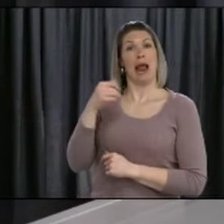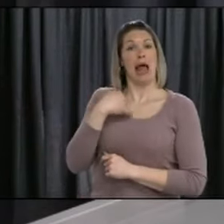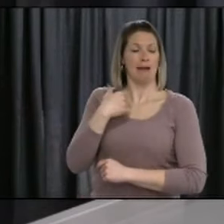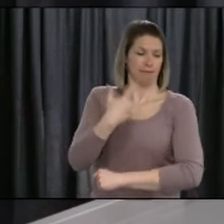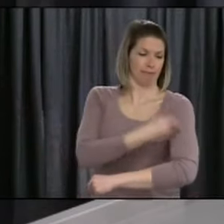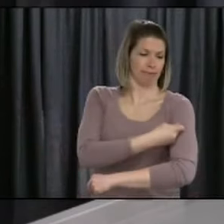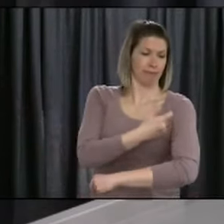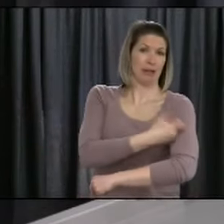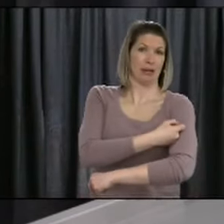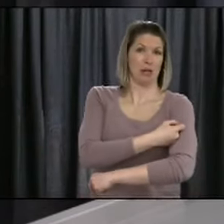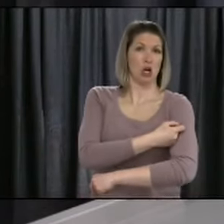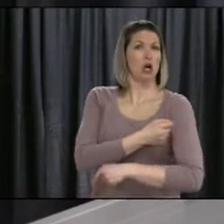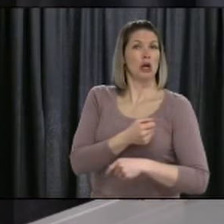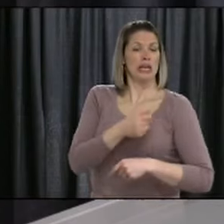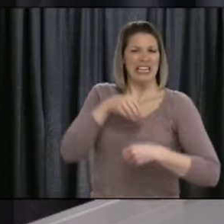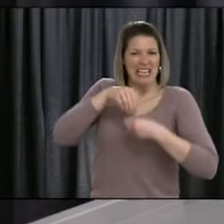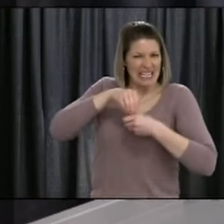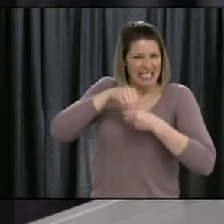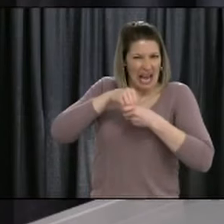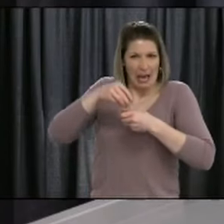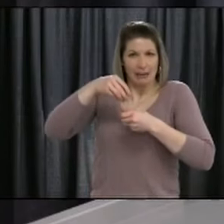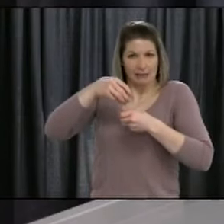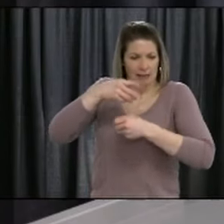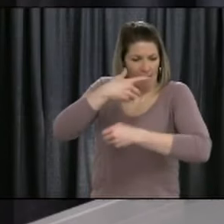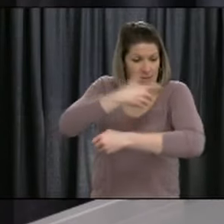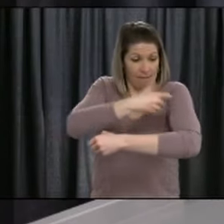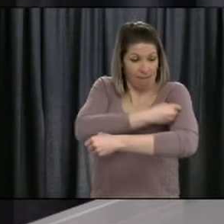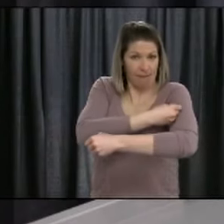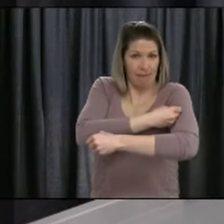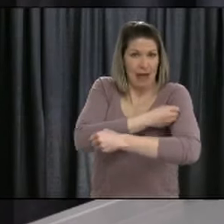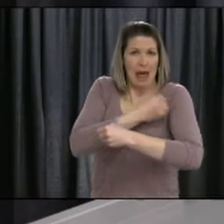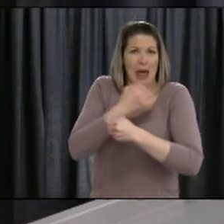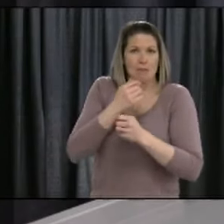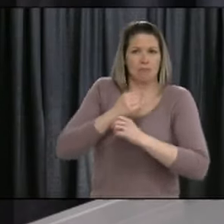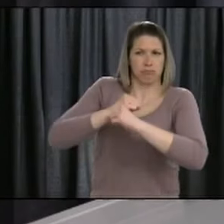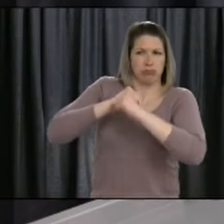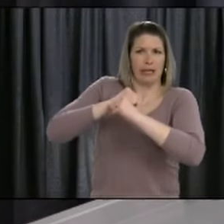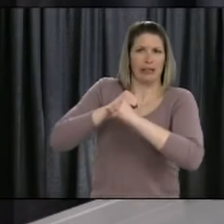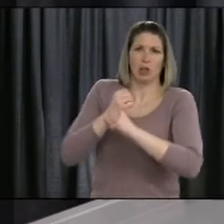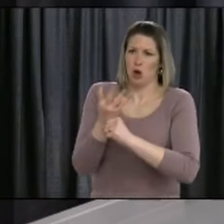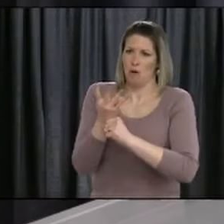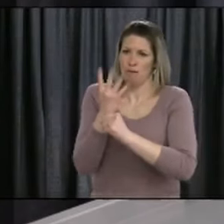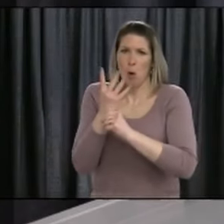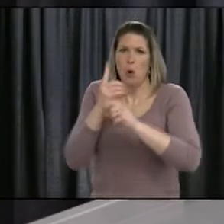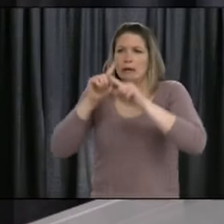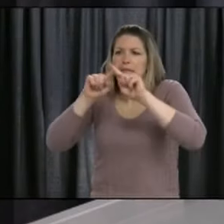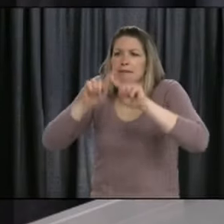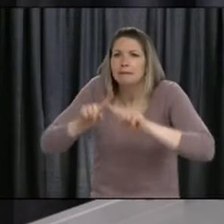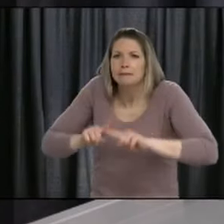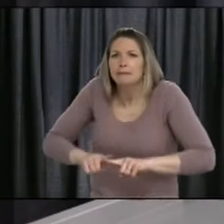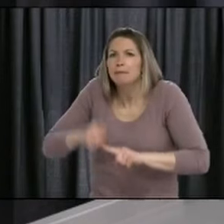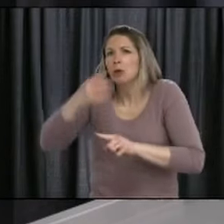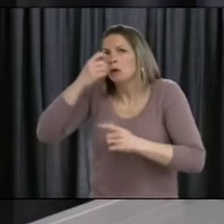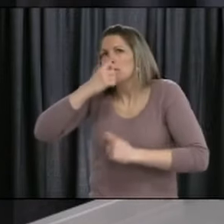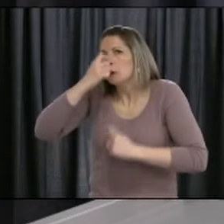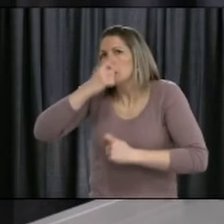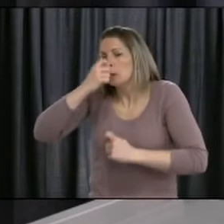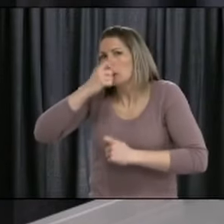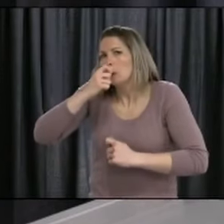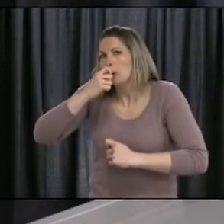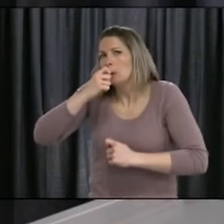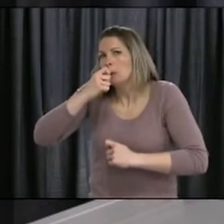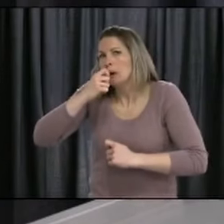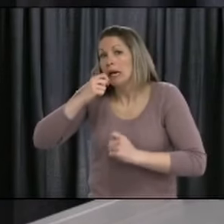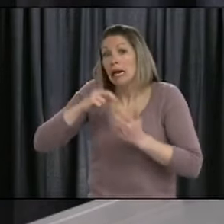It took us a while to get there, and our challenge with that is actually getting people to take the vaccine, but it's there. So it may